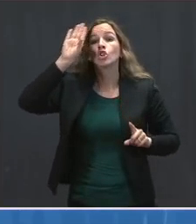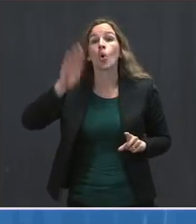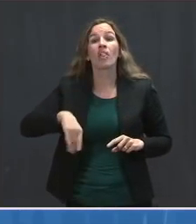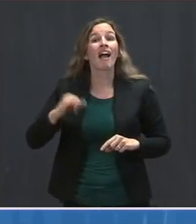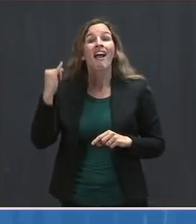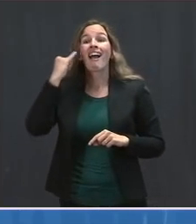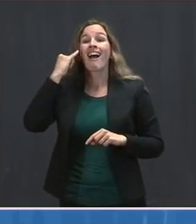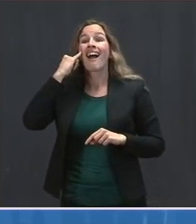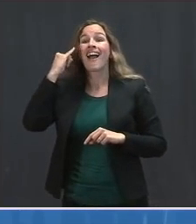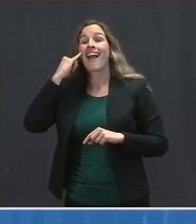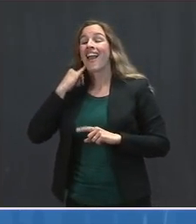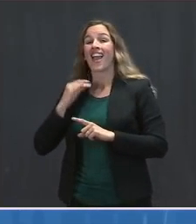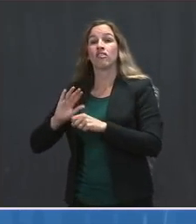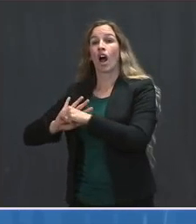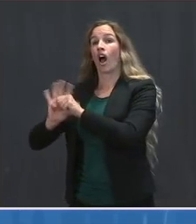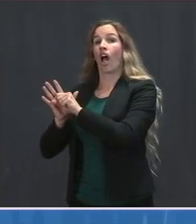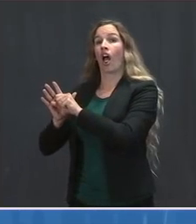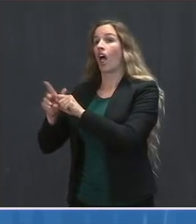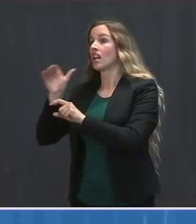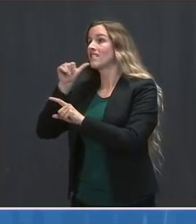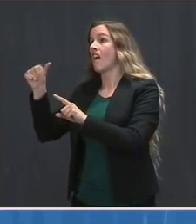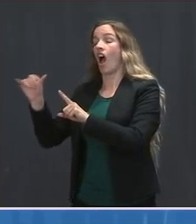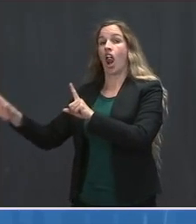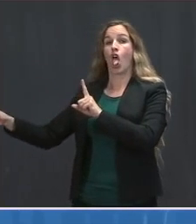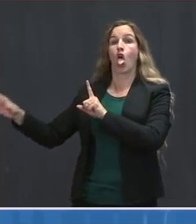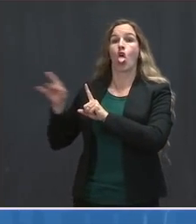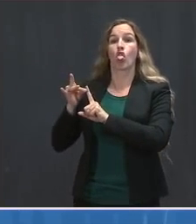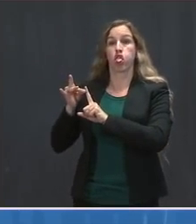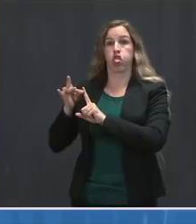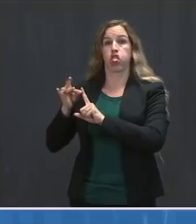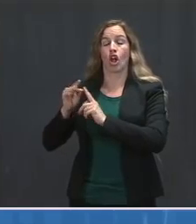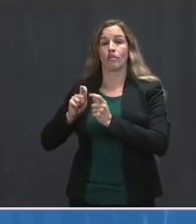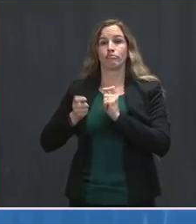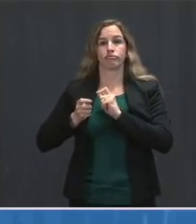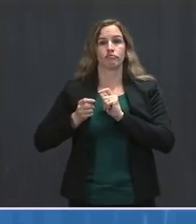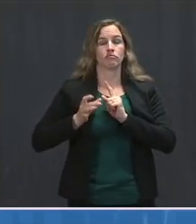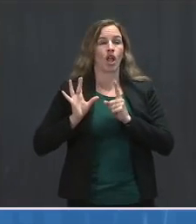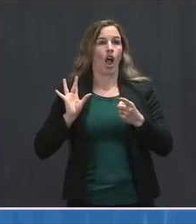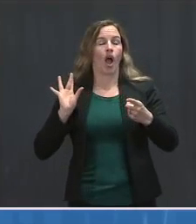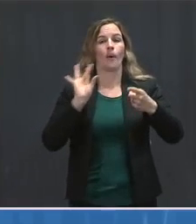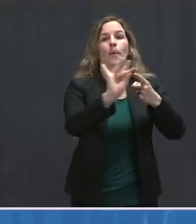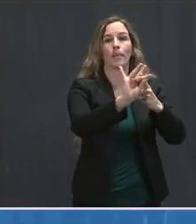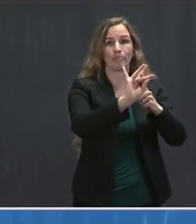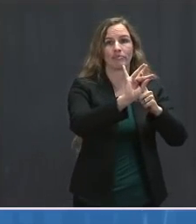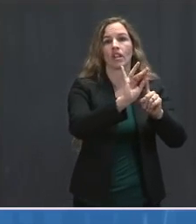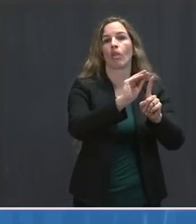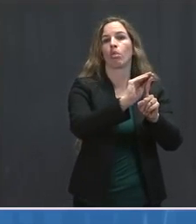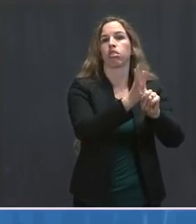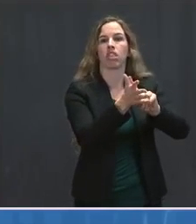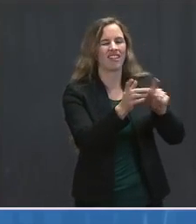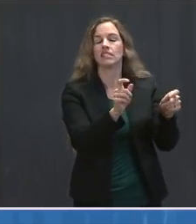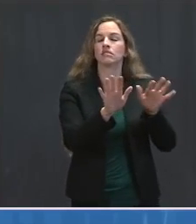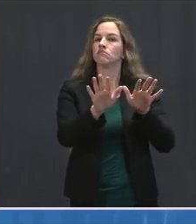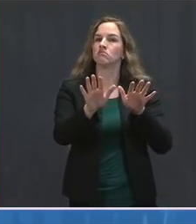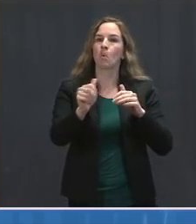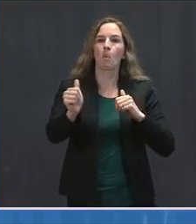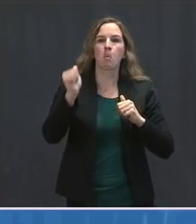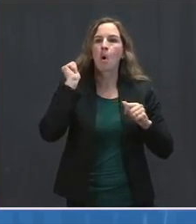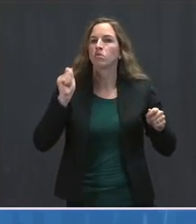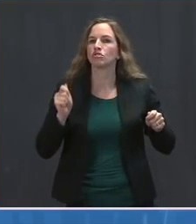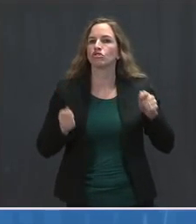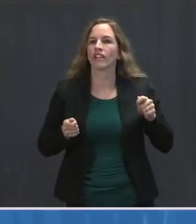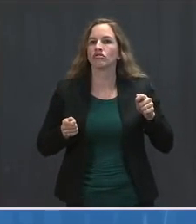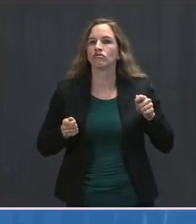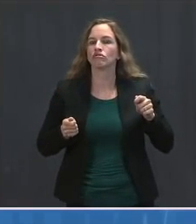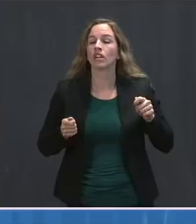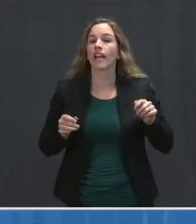open playing field to replicate and replicate in essentially an unbridled fashion. For that reason,